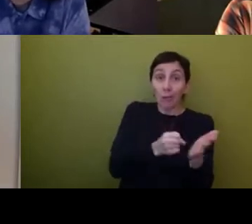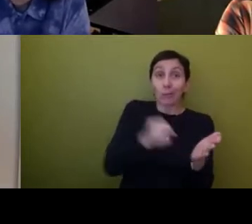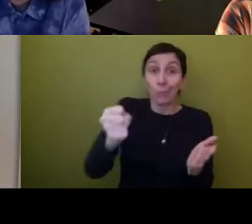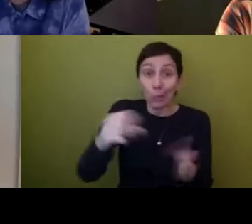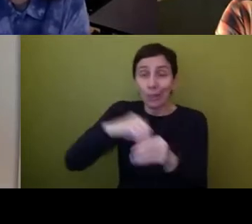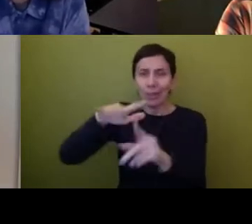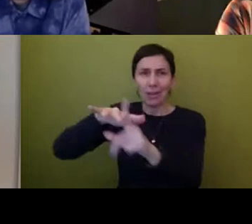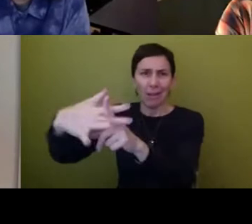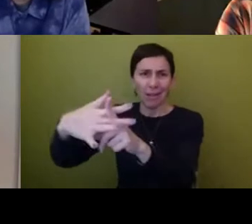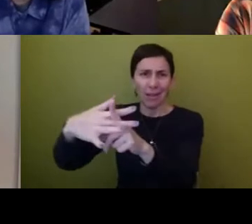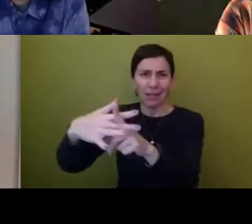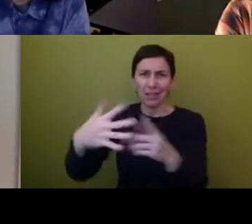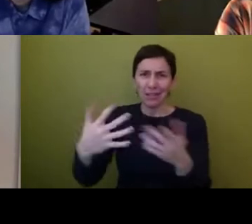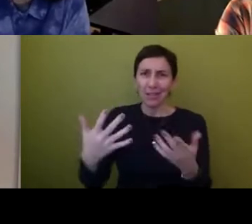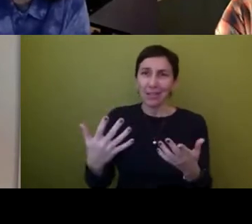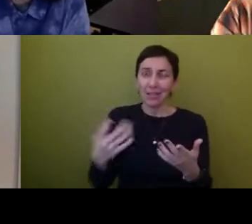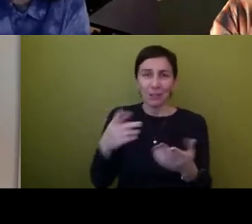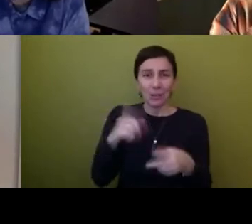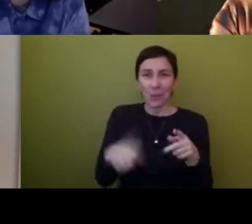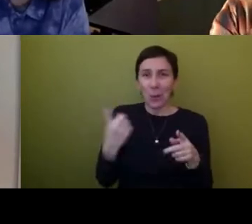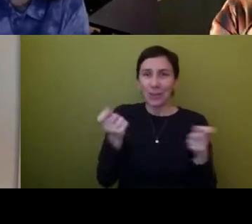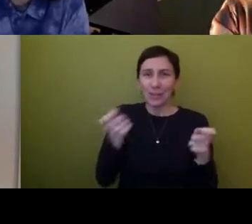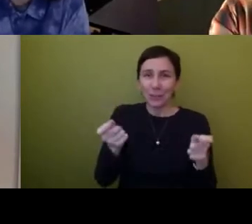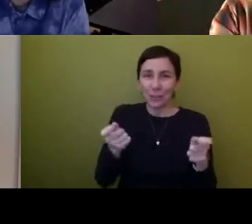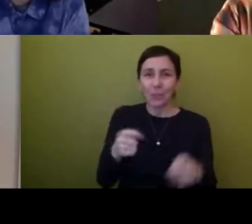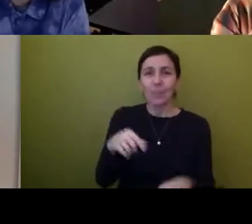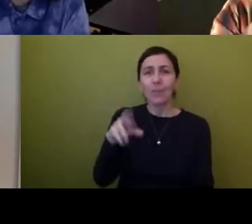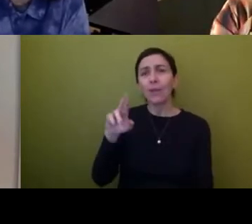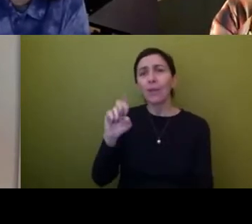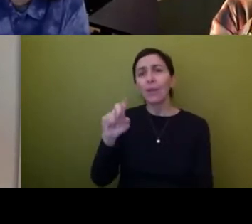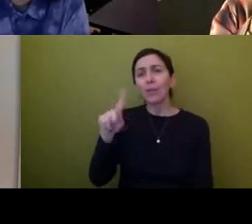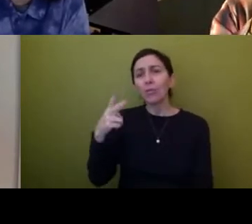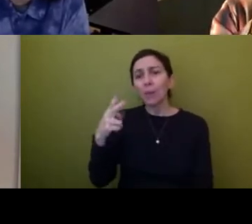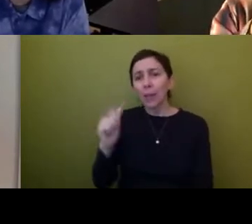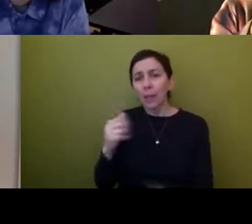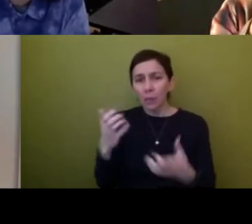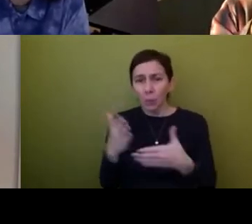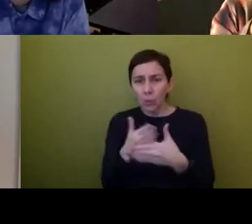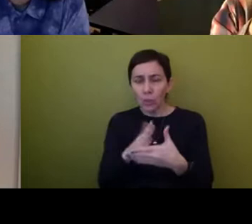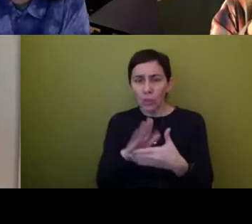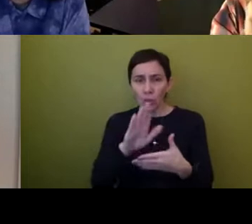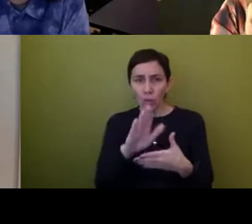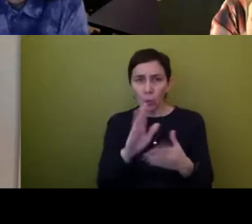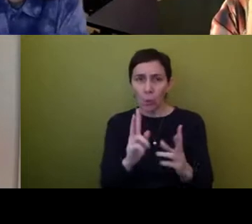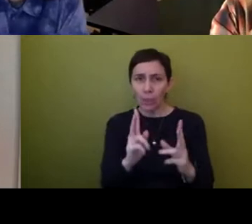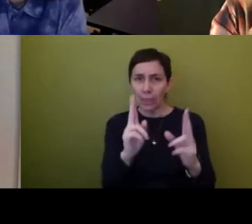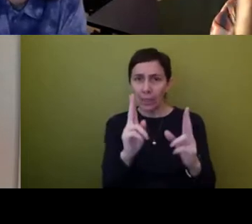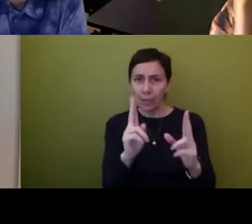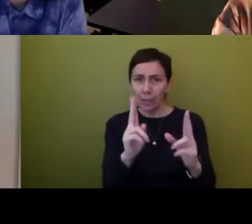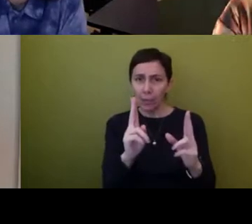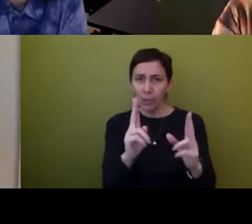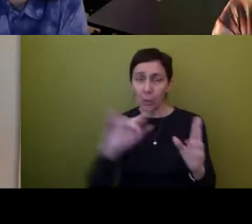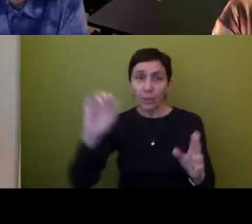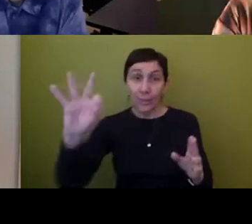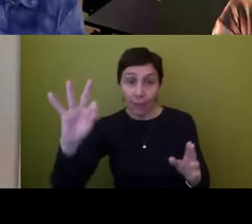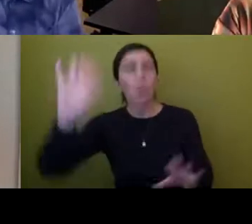in a way like this. So, Rekha, I'd love to bring you into this conversation. If you wanted to share your clip. Oh, I'm sorry, Jeff, go ahead. just